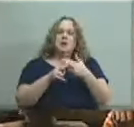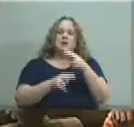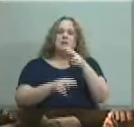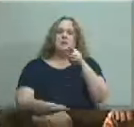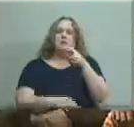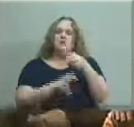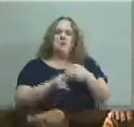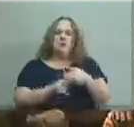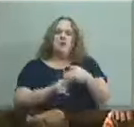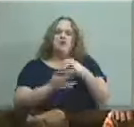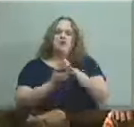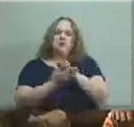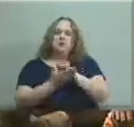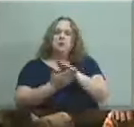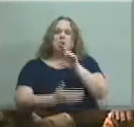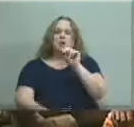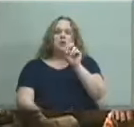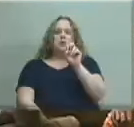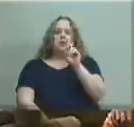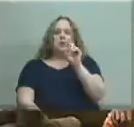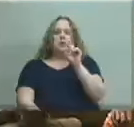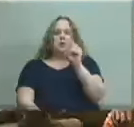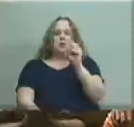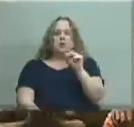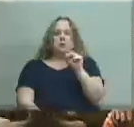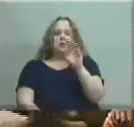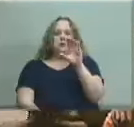okay is there a second